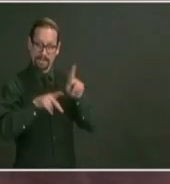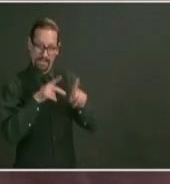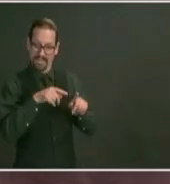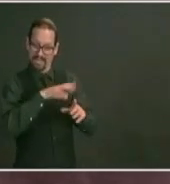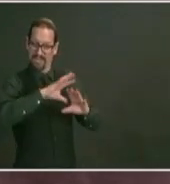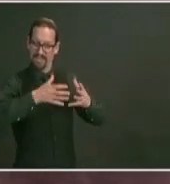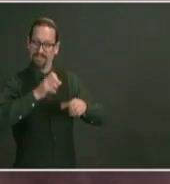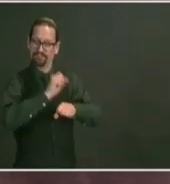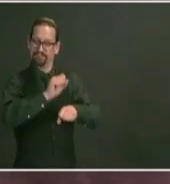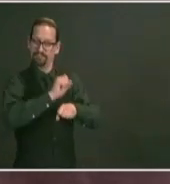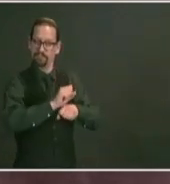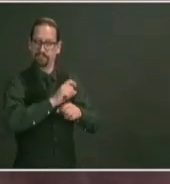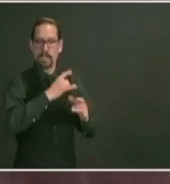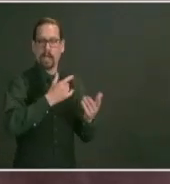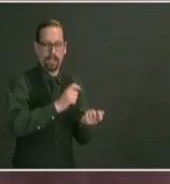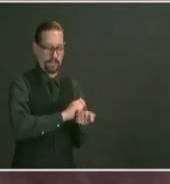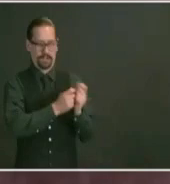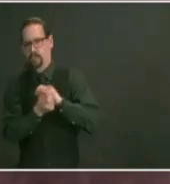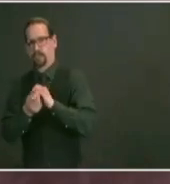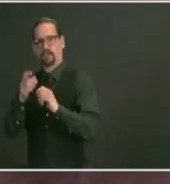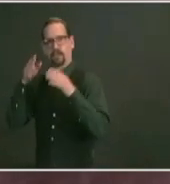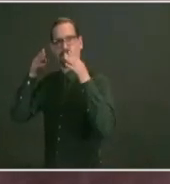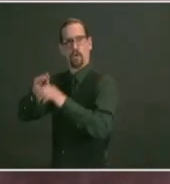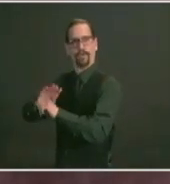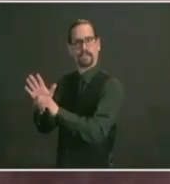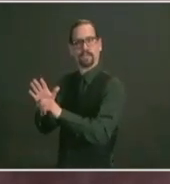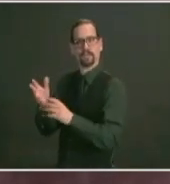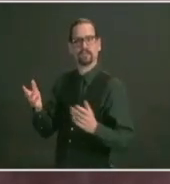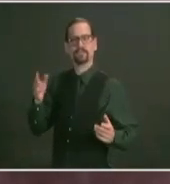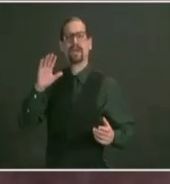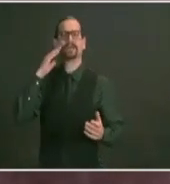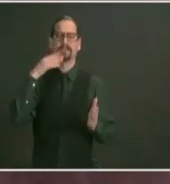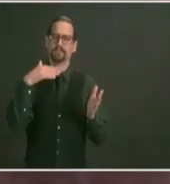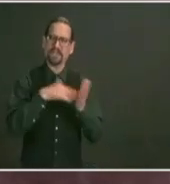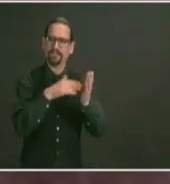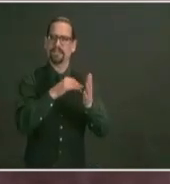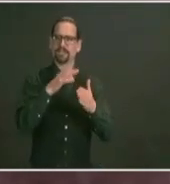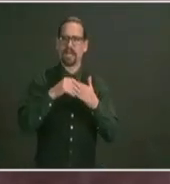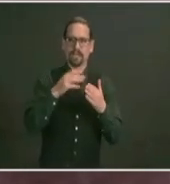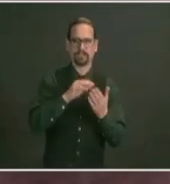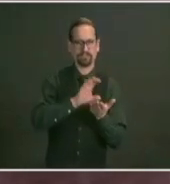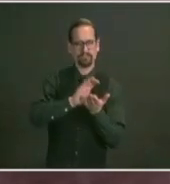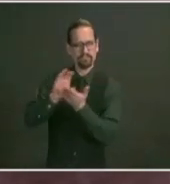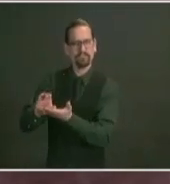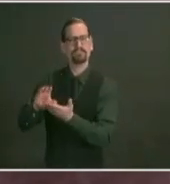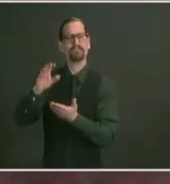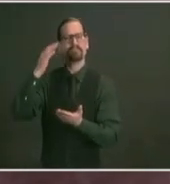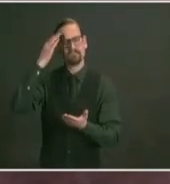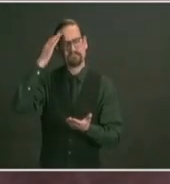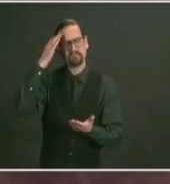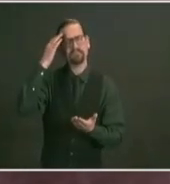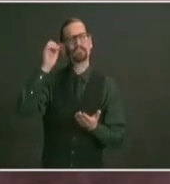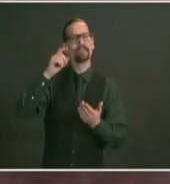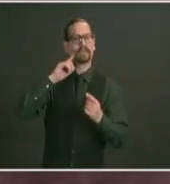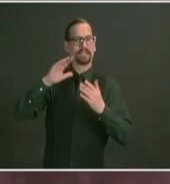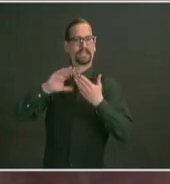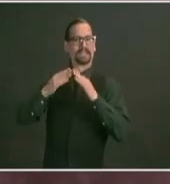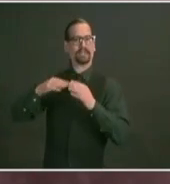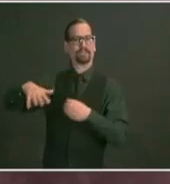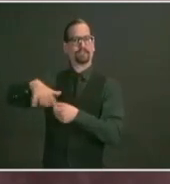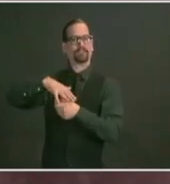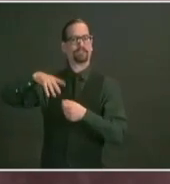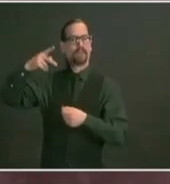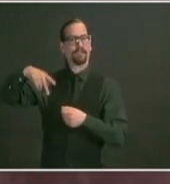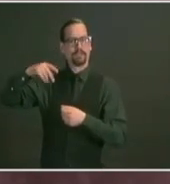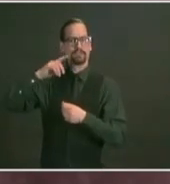this 35 million dollars has been appropriated to help transportation in the city of providence and and and the smart thing to do is find a good way to use it and